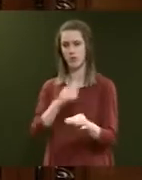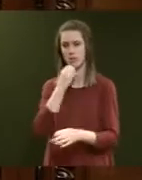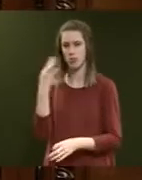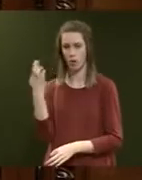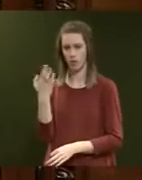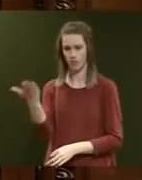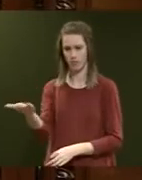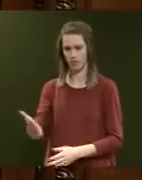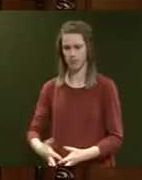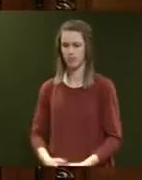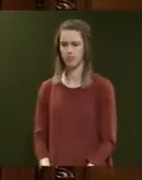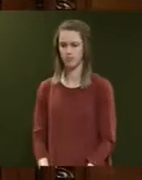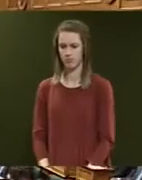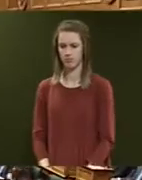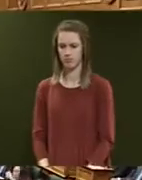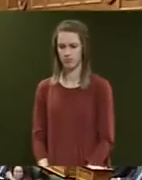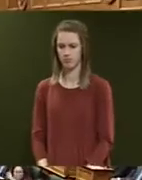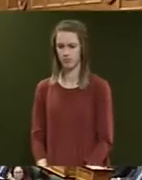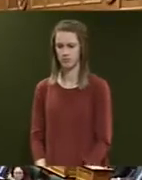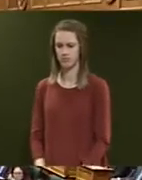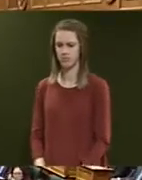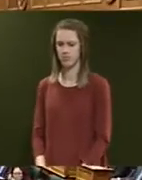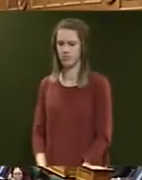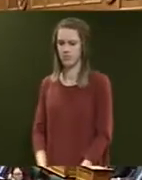Bishop. Thank you very much, Mr Speaker. To the Minister of Interior.